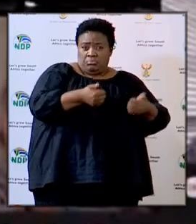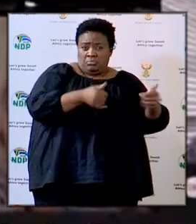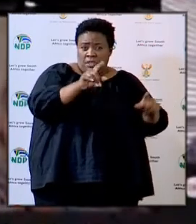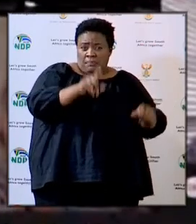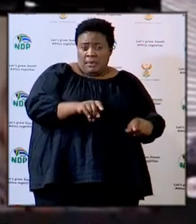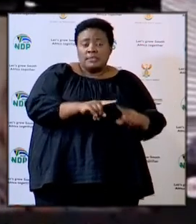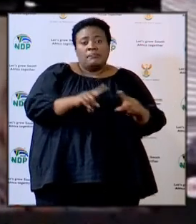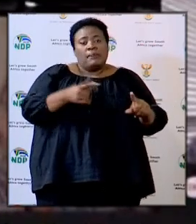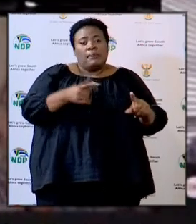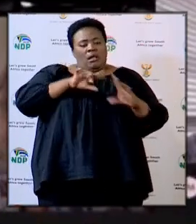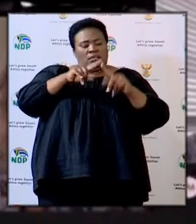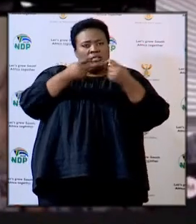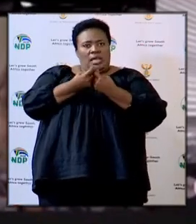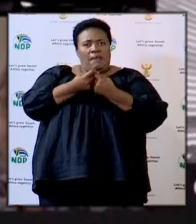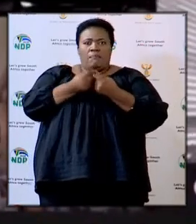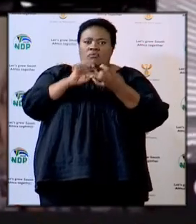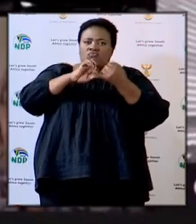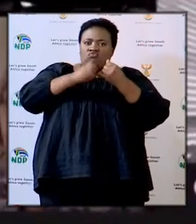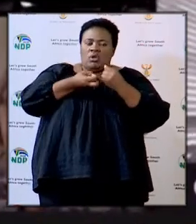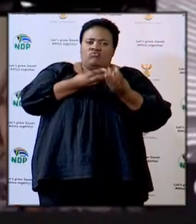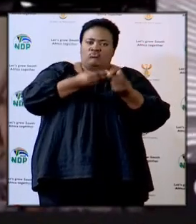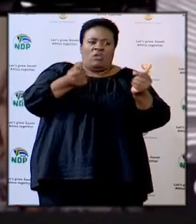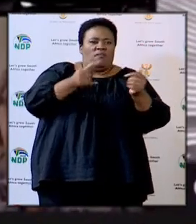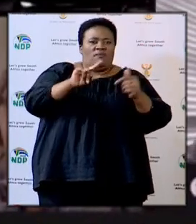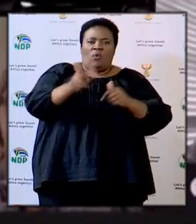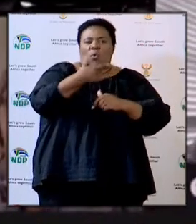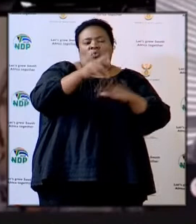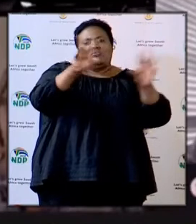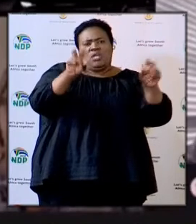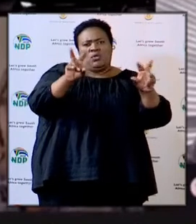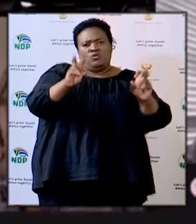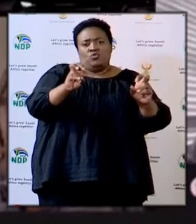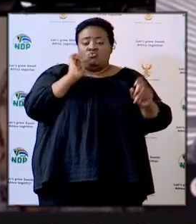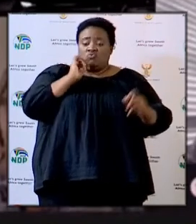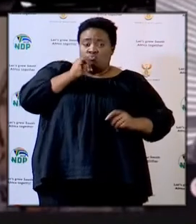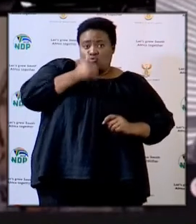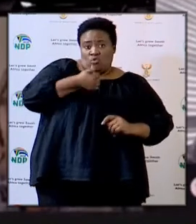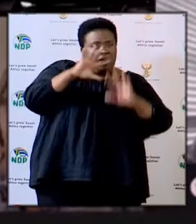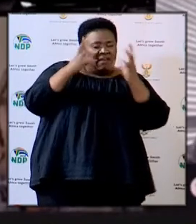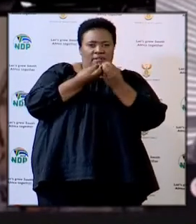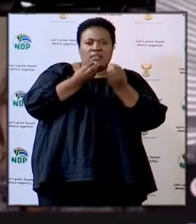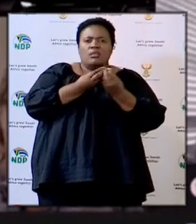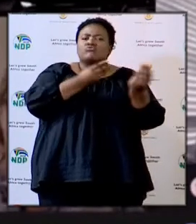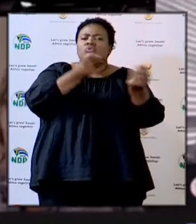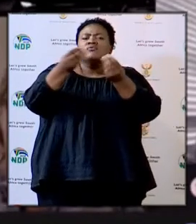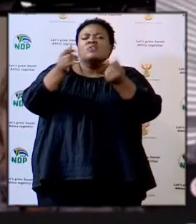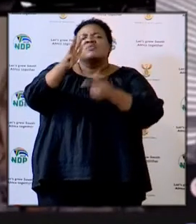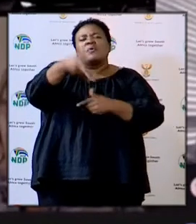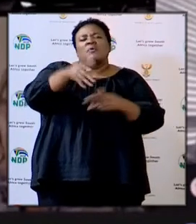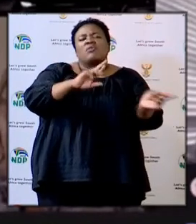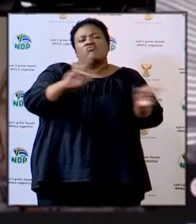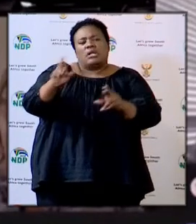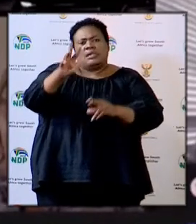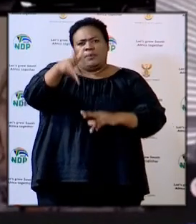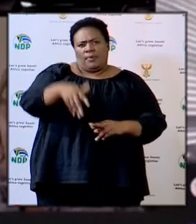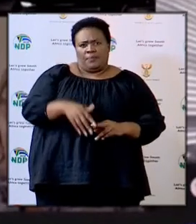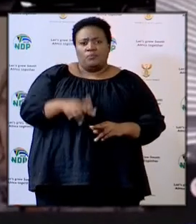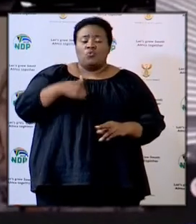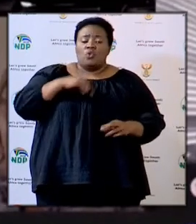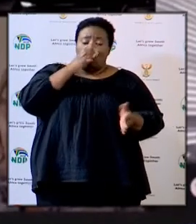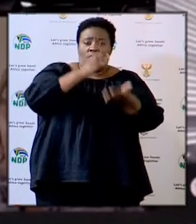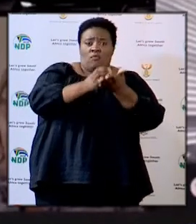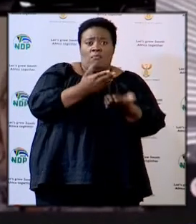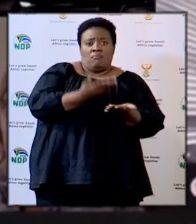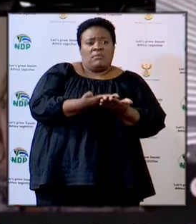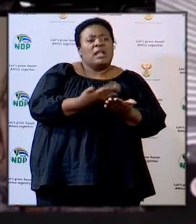that aspect and we quite convinced that come tomorrow all these particular matters will be resolved we can indeed confirm that